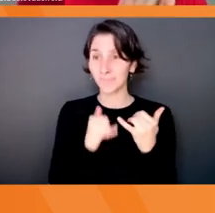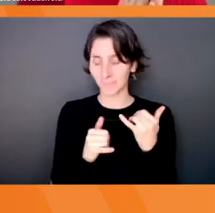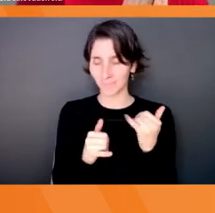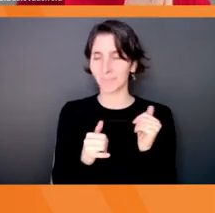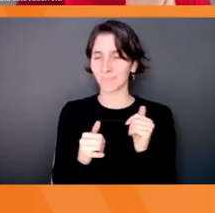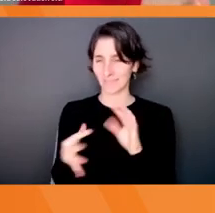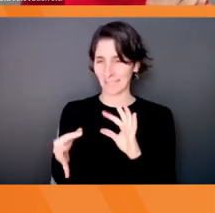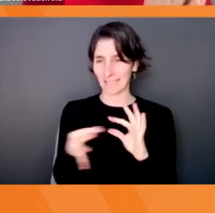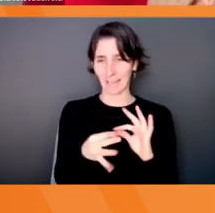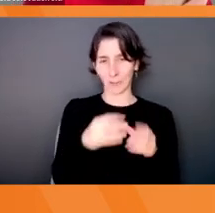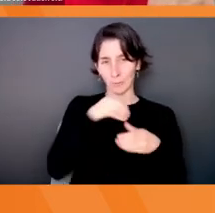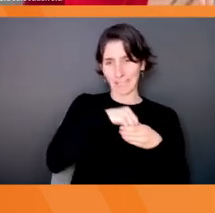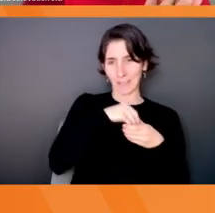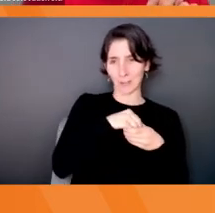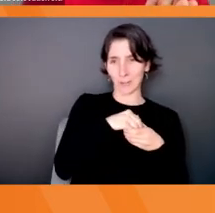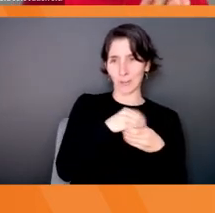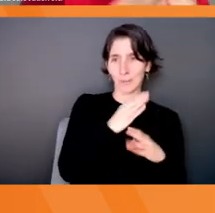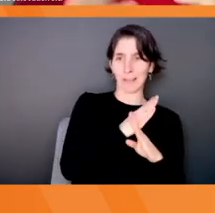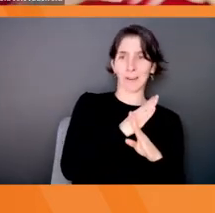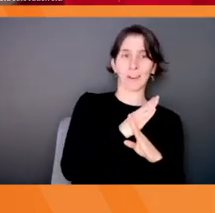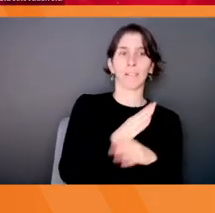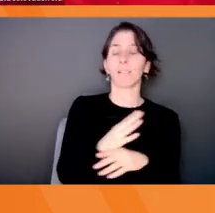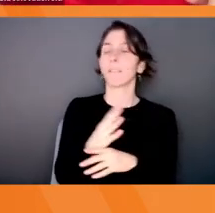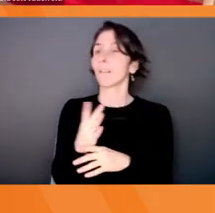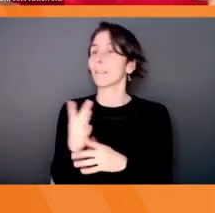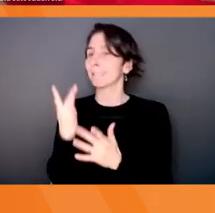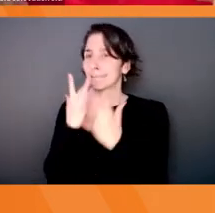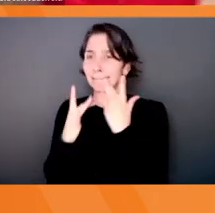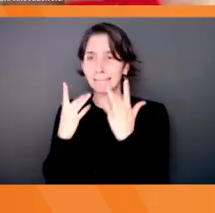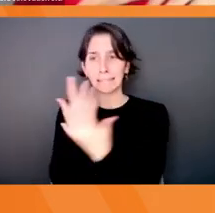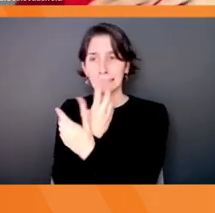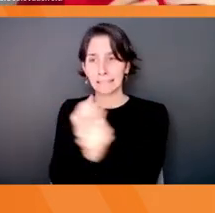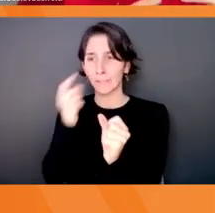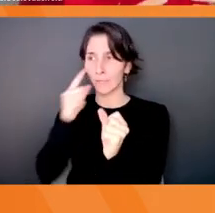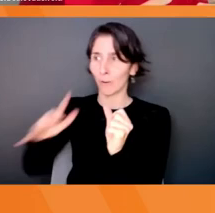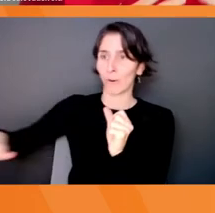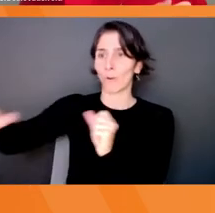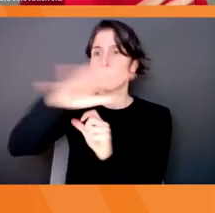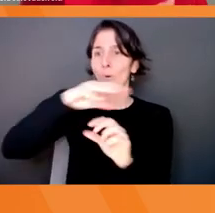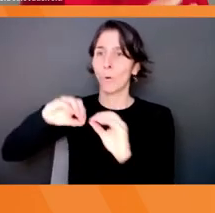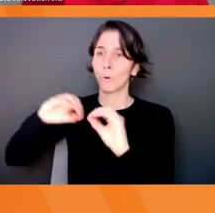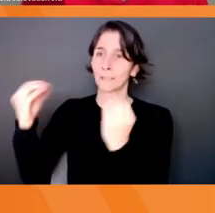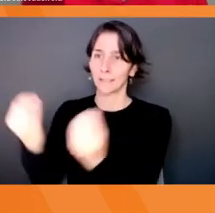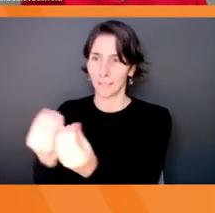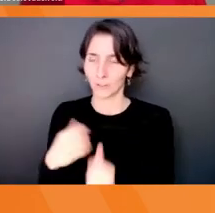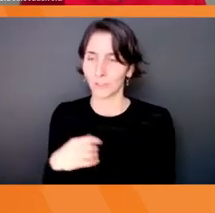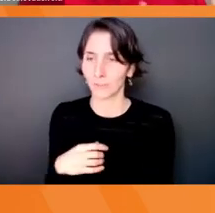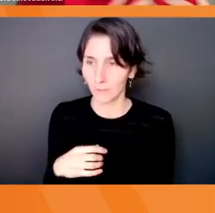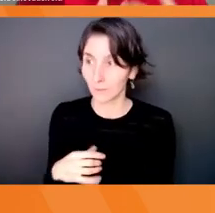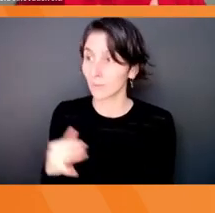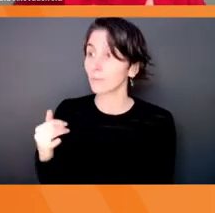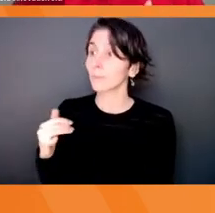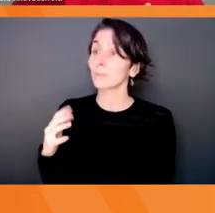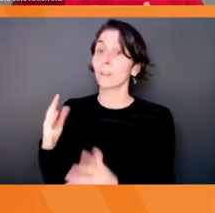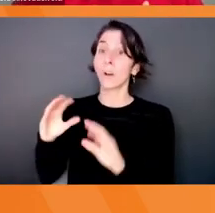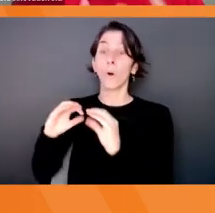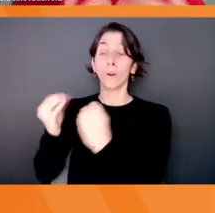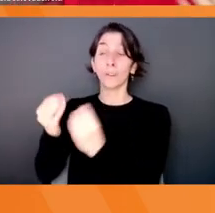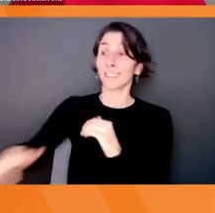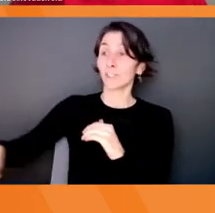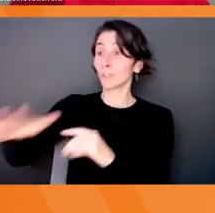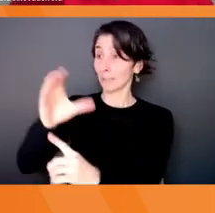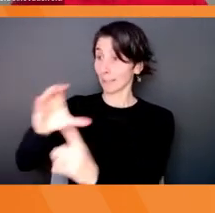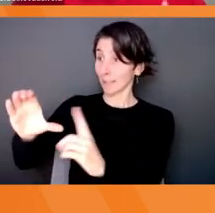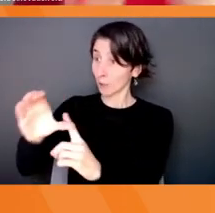internal barrier is a lack of psychological safety organizationally. So how safe is your organizational culture when it comes to